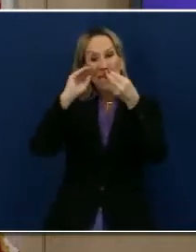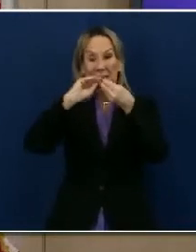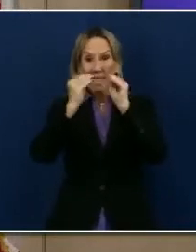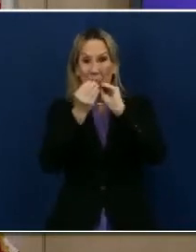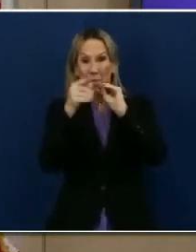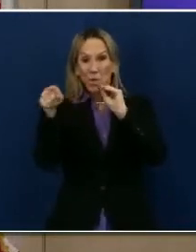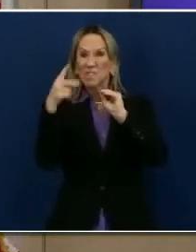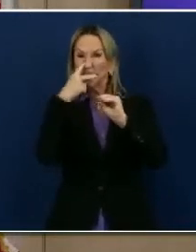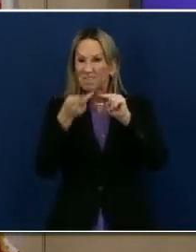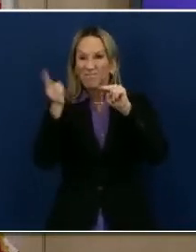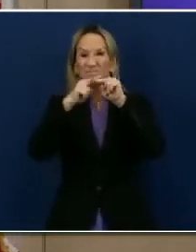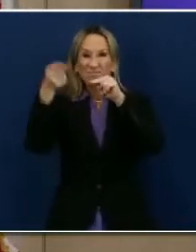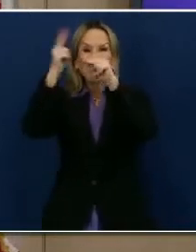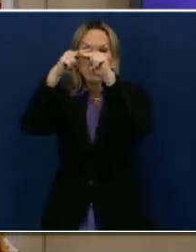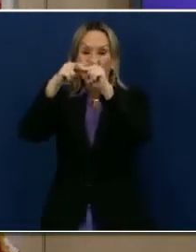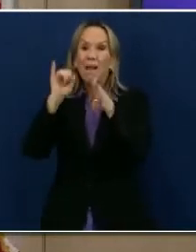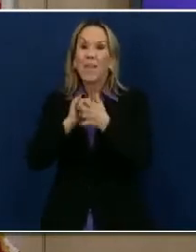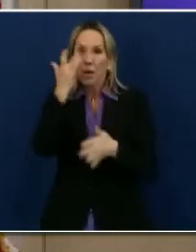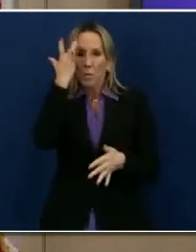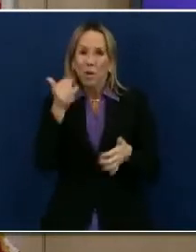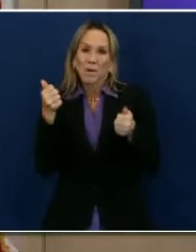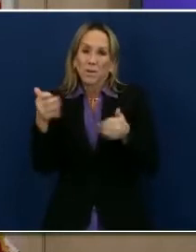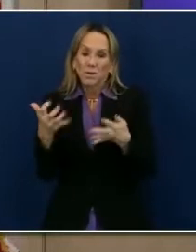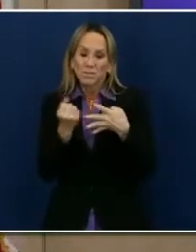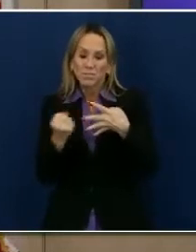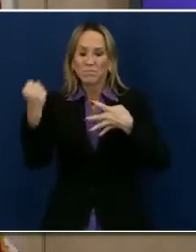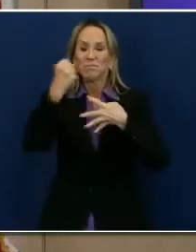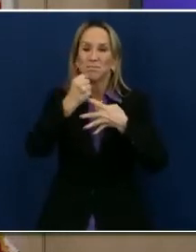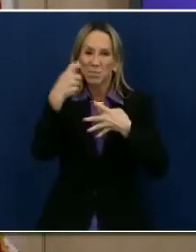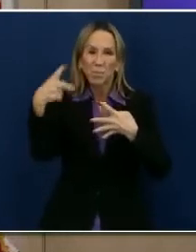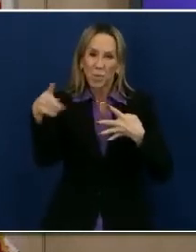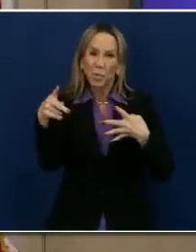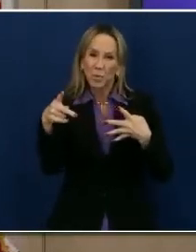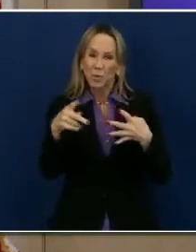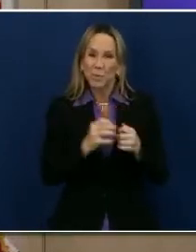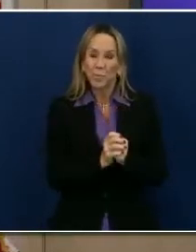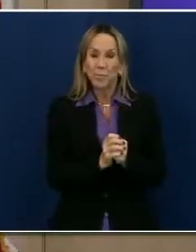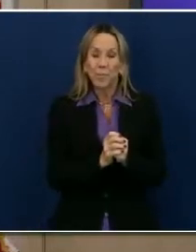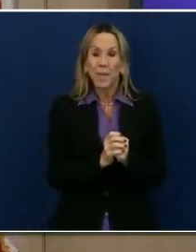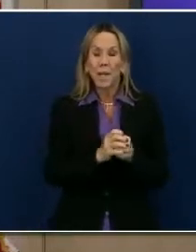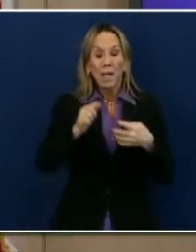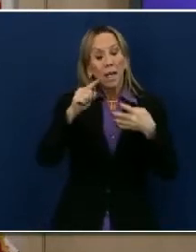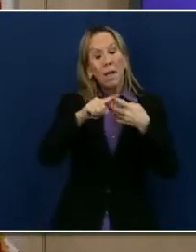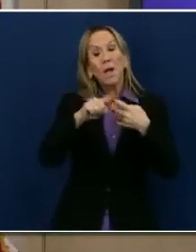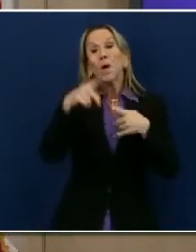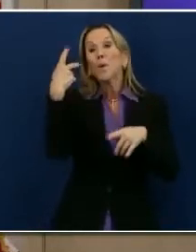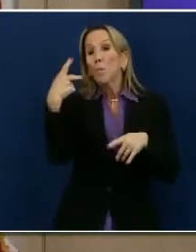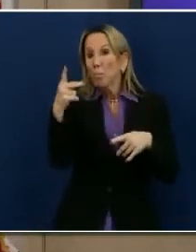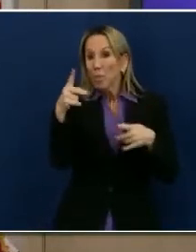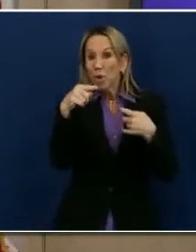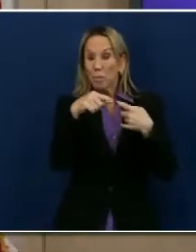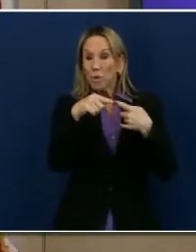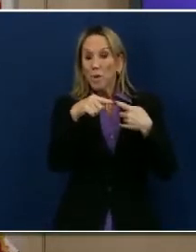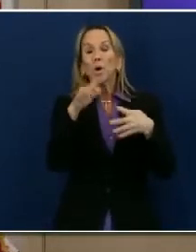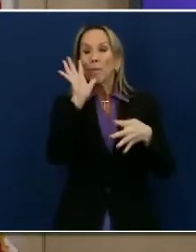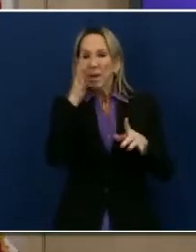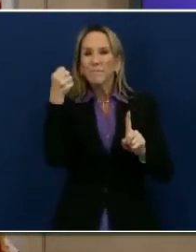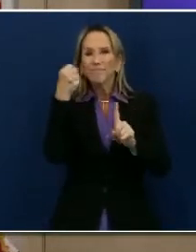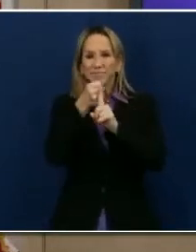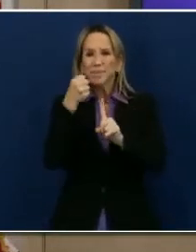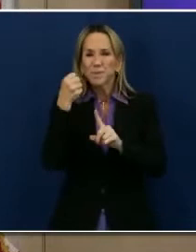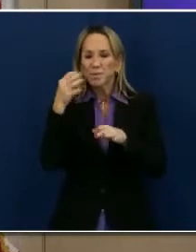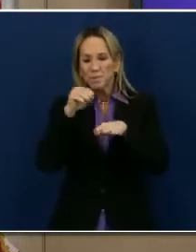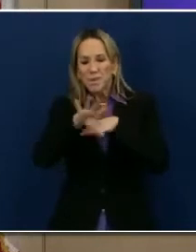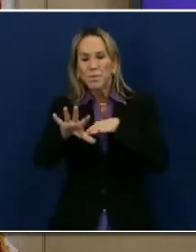today's movement into the higher purple tier. Even though we have hit the purple tier, those businesses that will be impacted, and Dr. Wooten